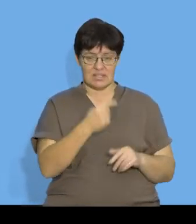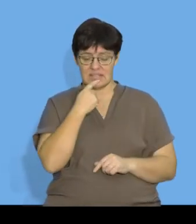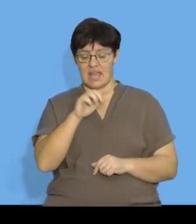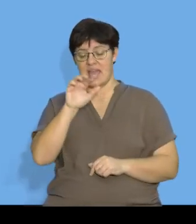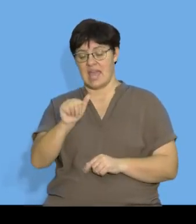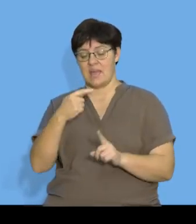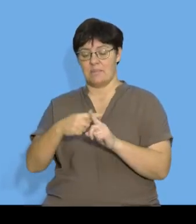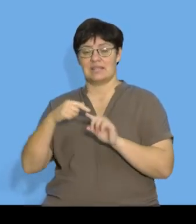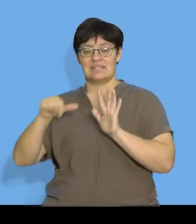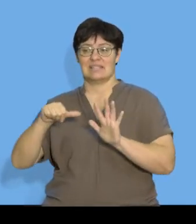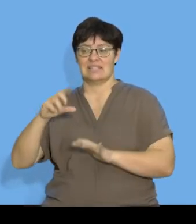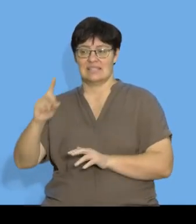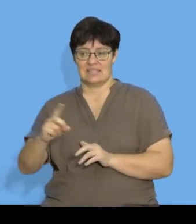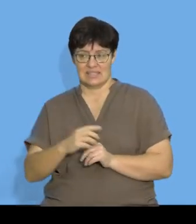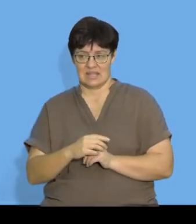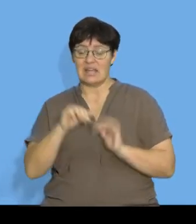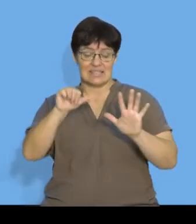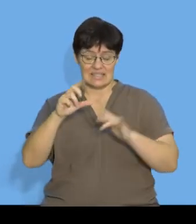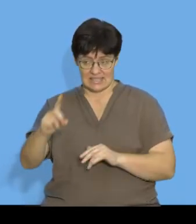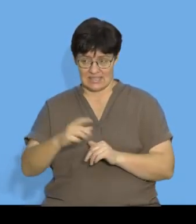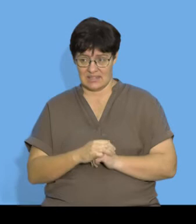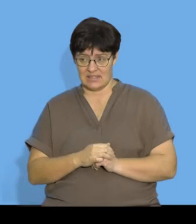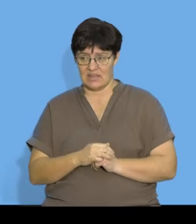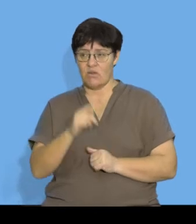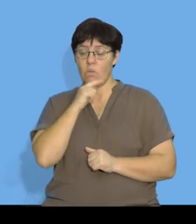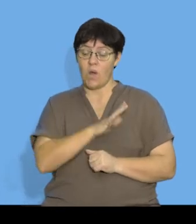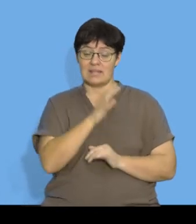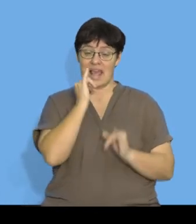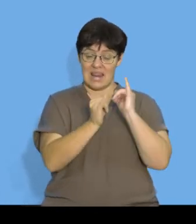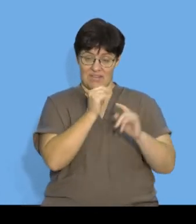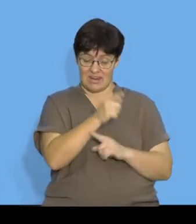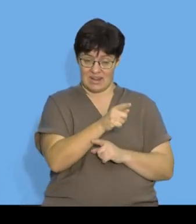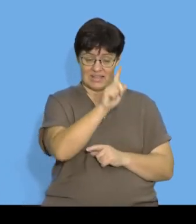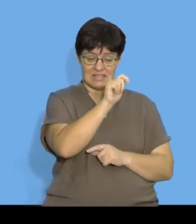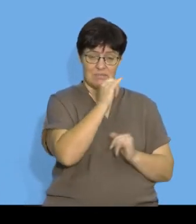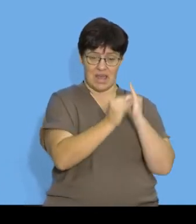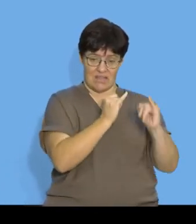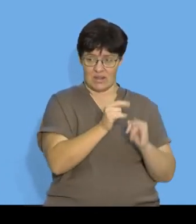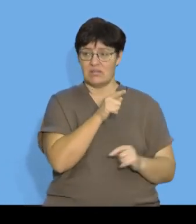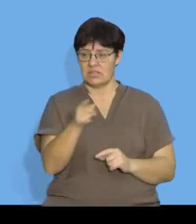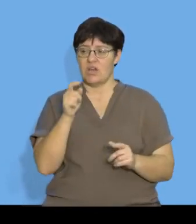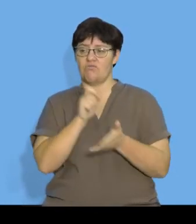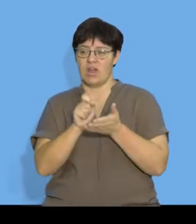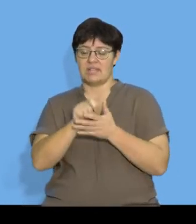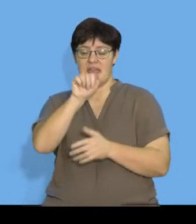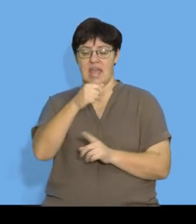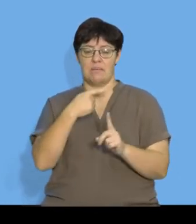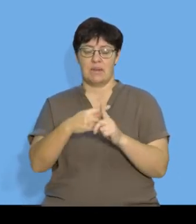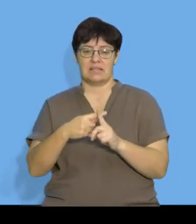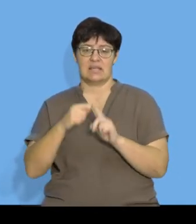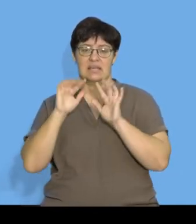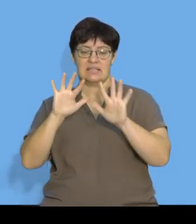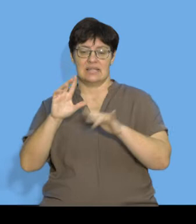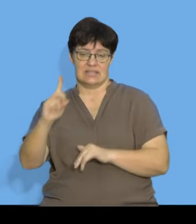7 to A plus 60 if I asked you for term 11 I could actually skip straight to writing